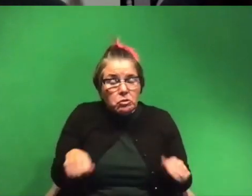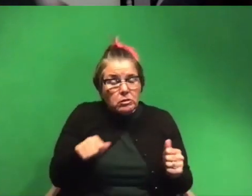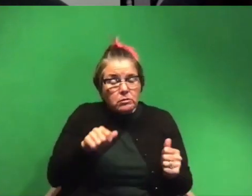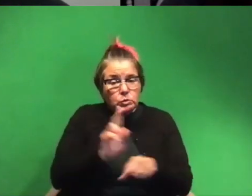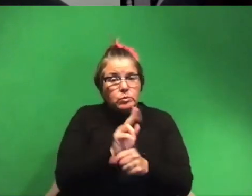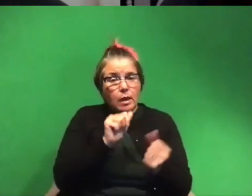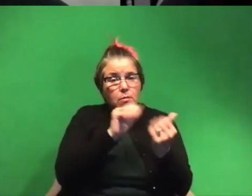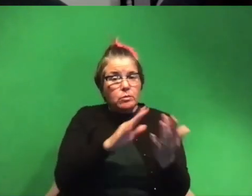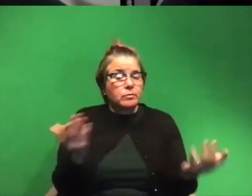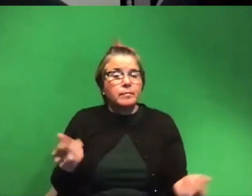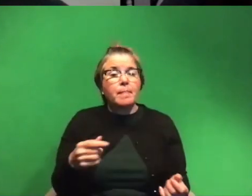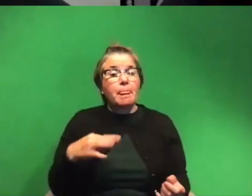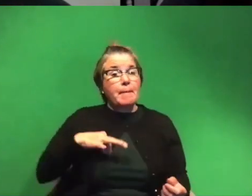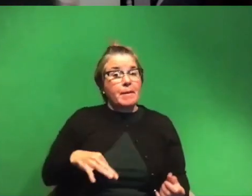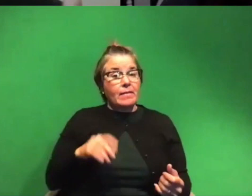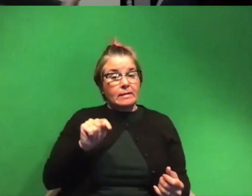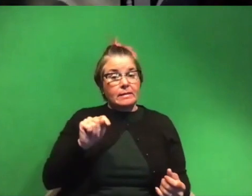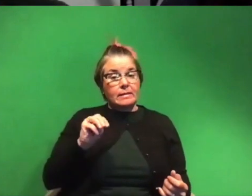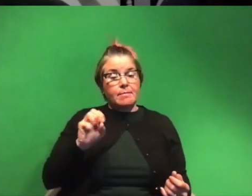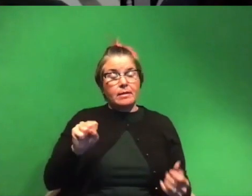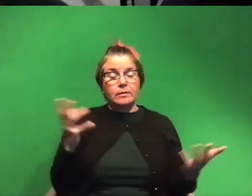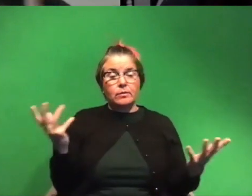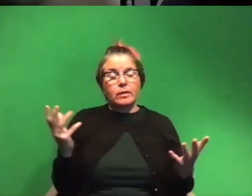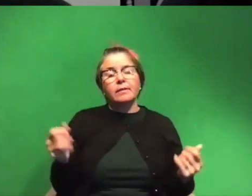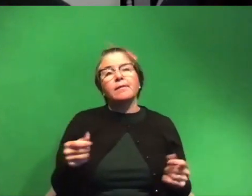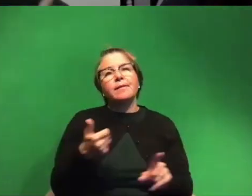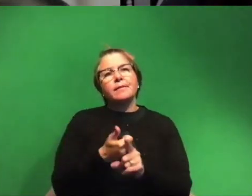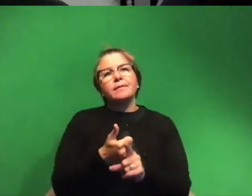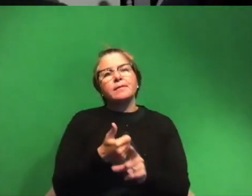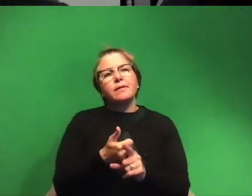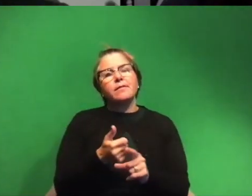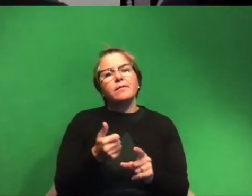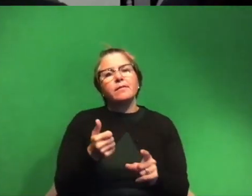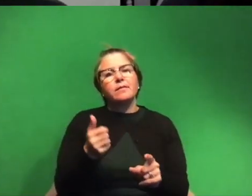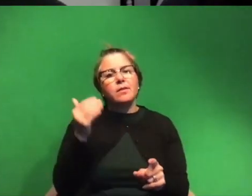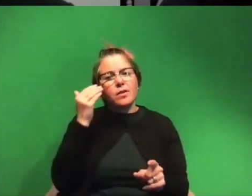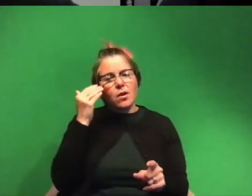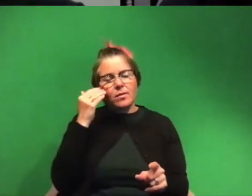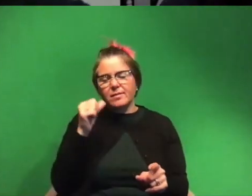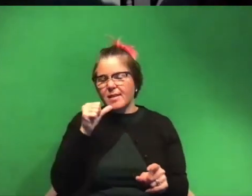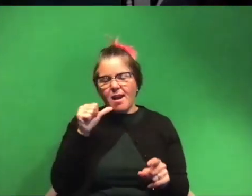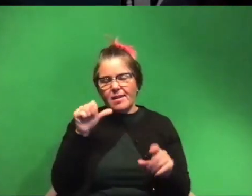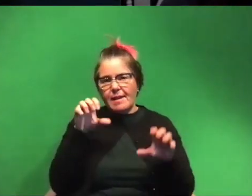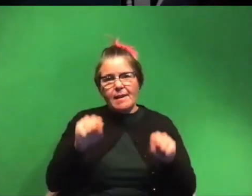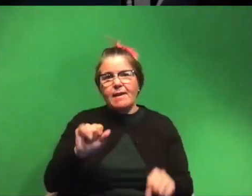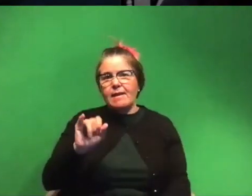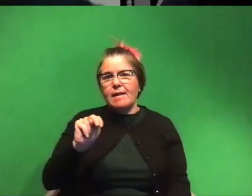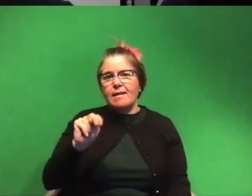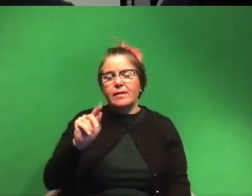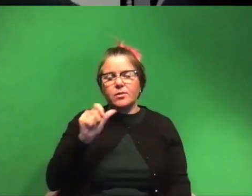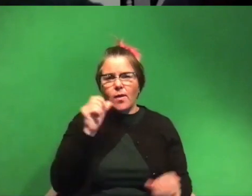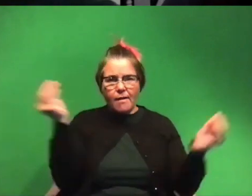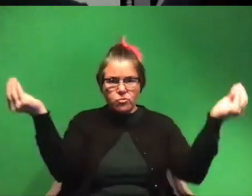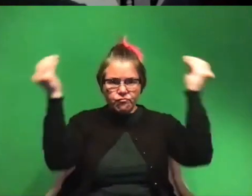guess one of the benefits of tms is it's also it's a very or it's known as a non-invasive method so you don't have to like implant